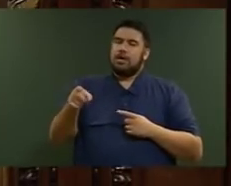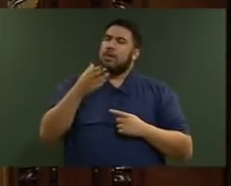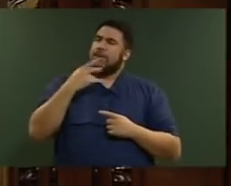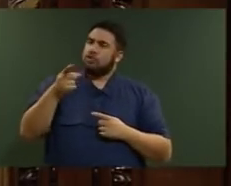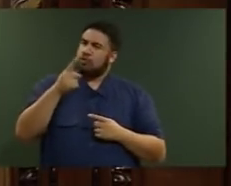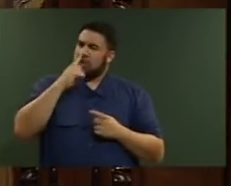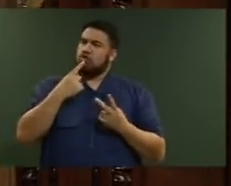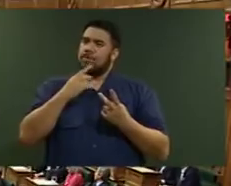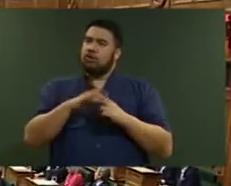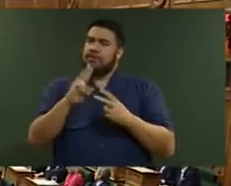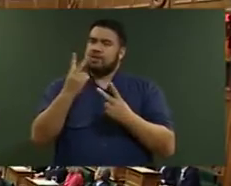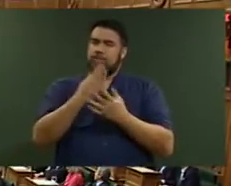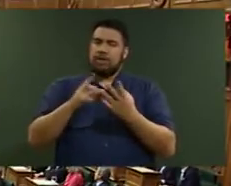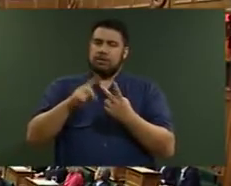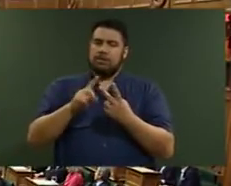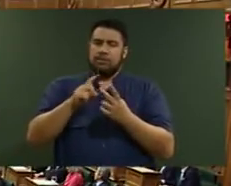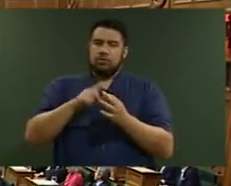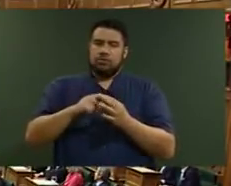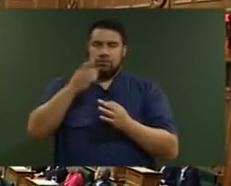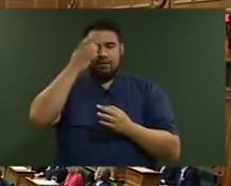comments. Point of order.